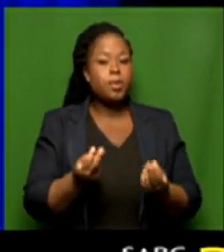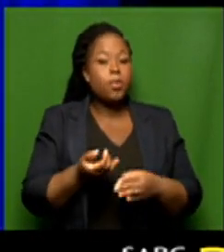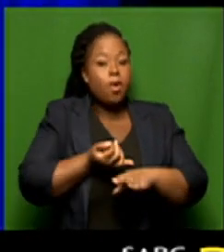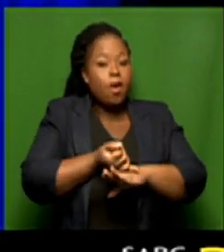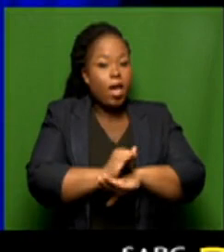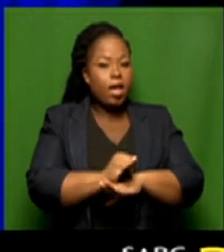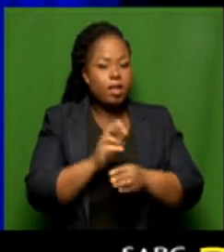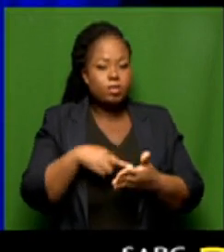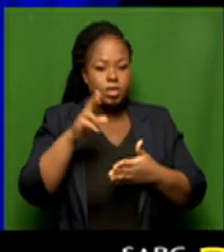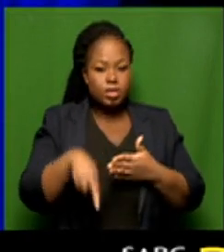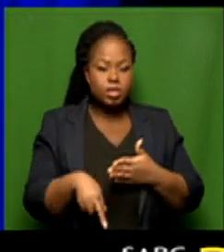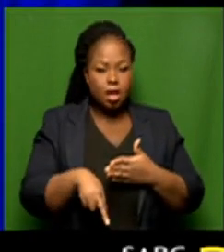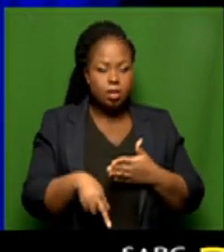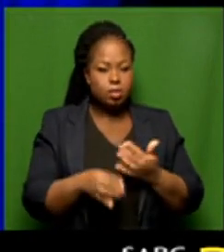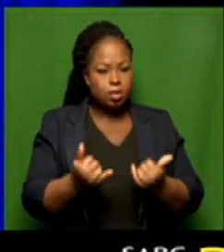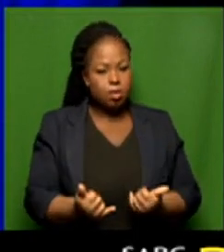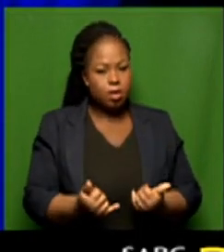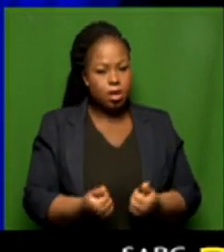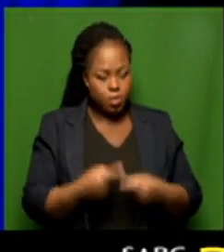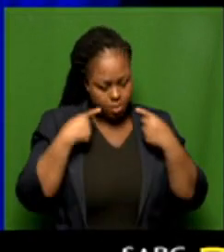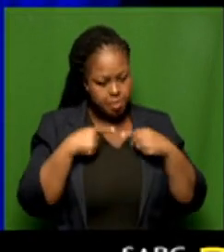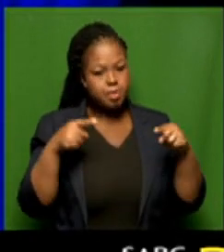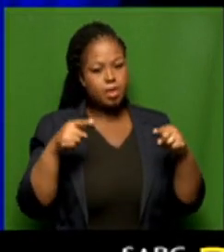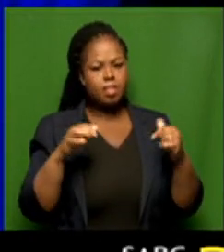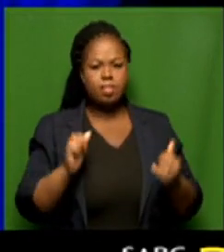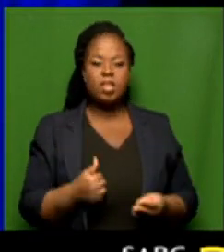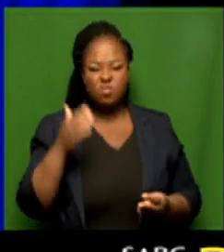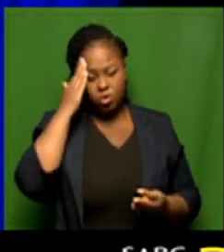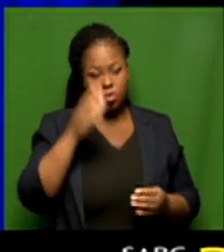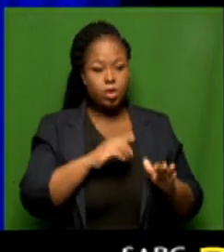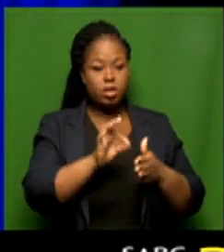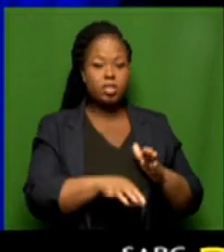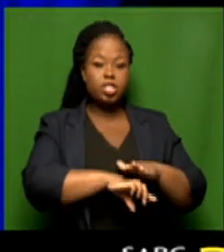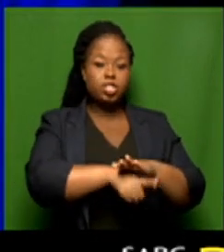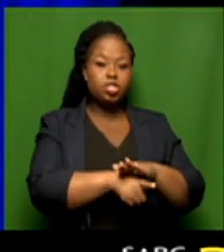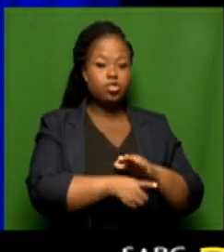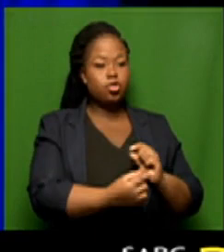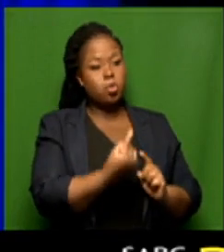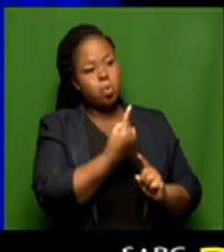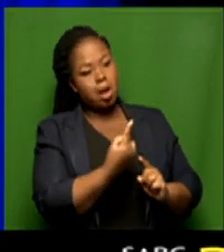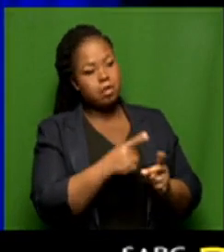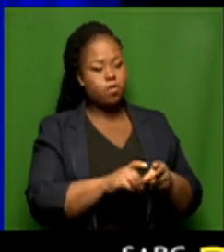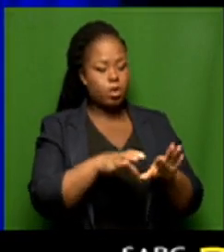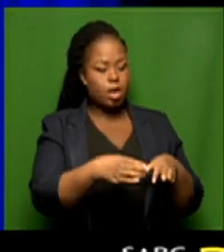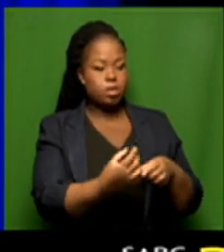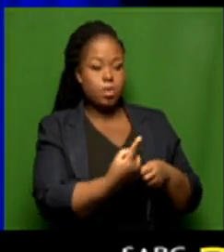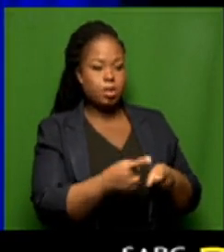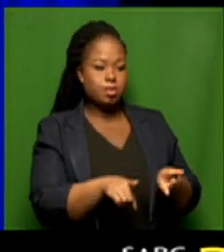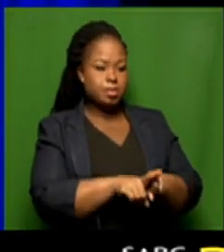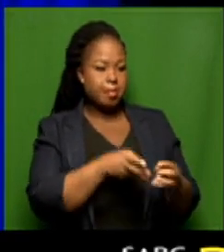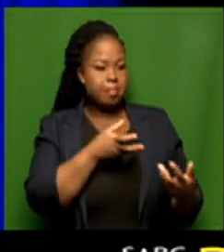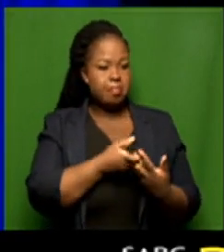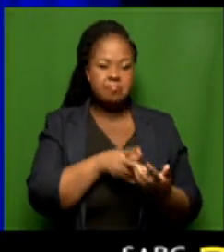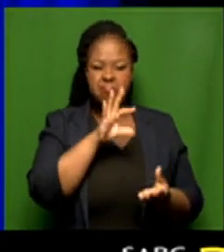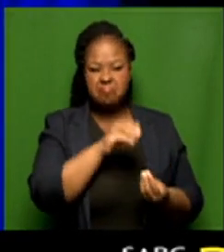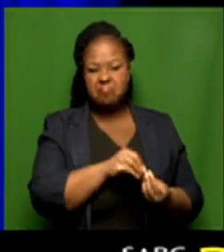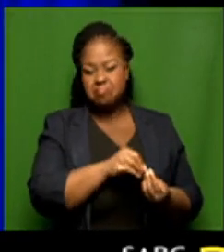of voting districts, you can imagine voting district one belonging to cluster one out of 2